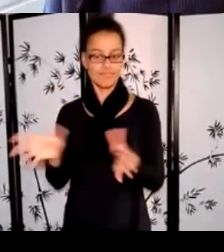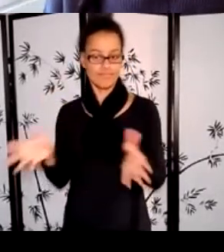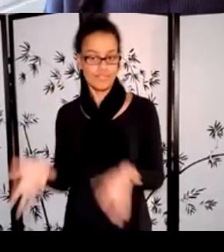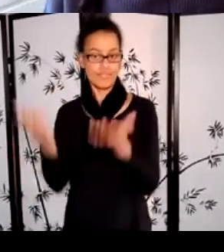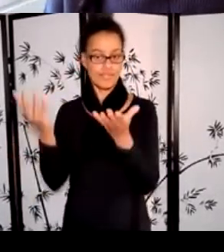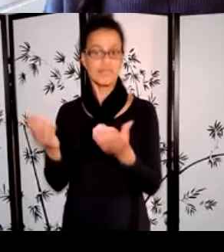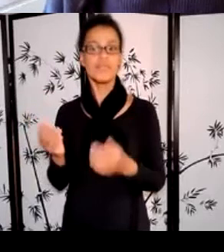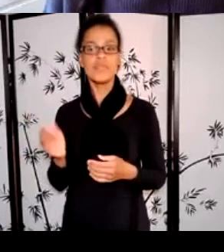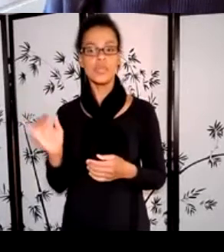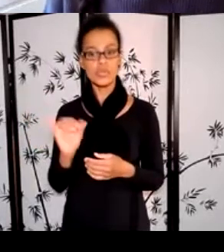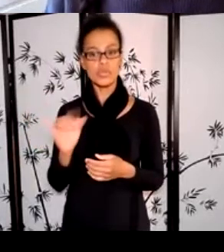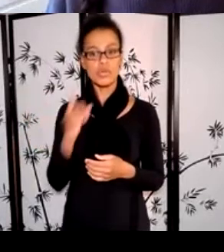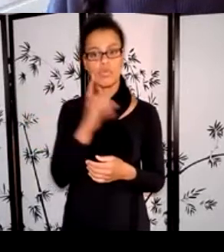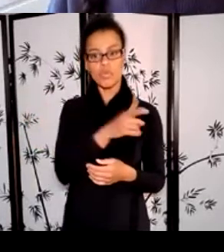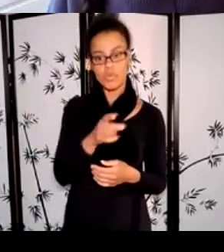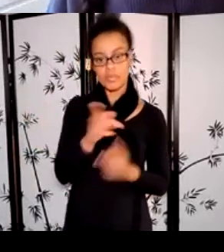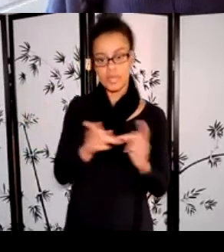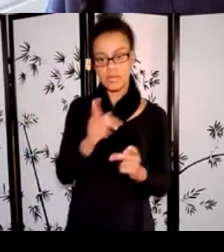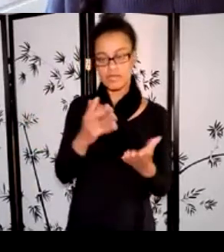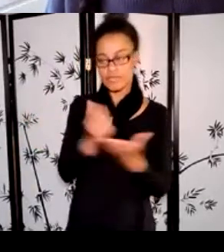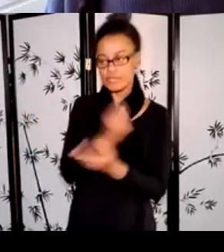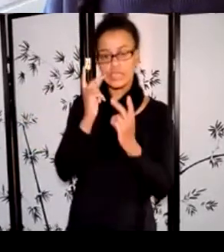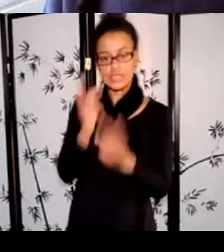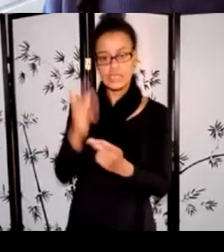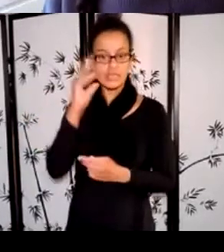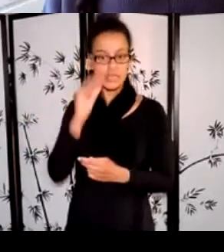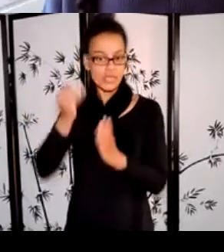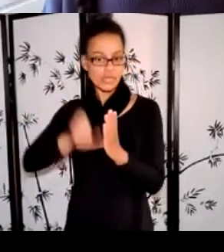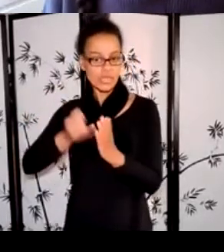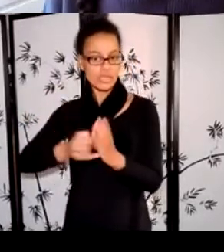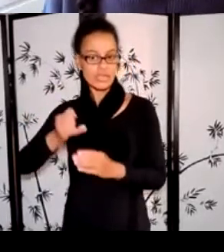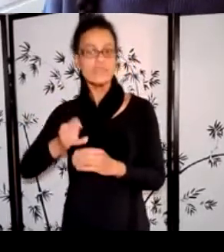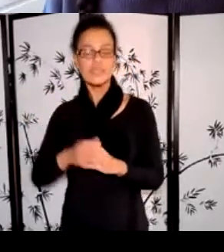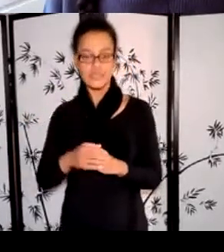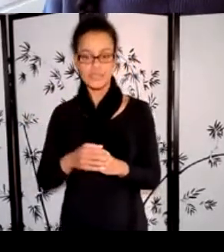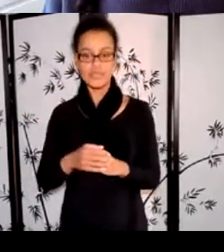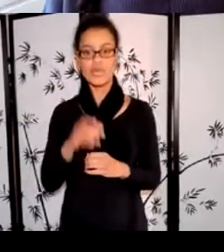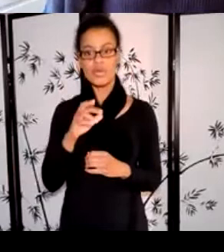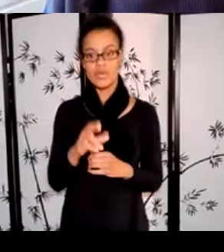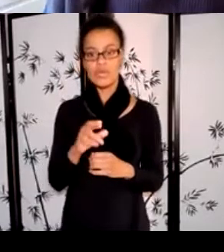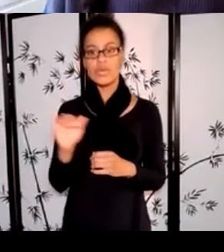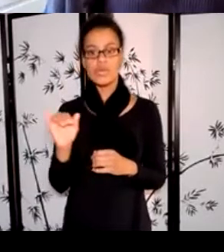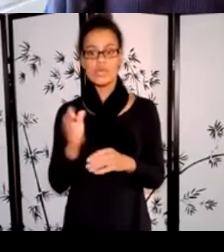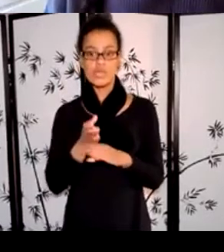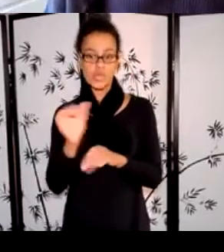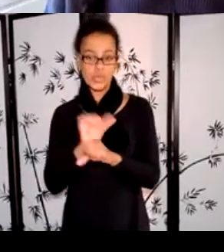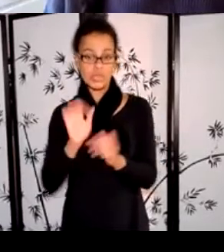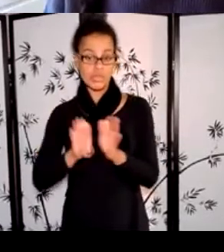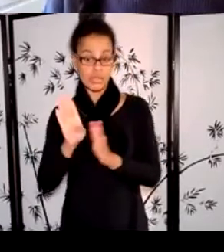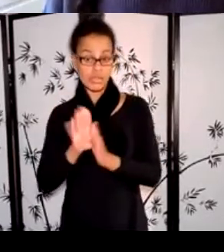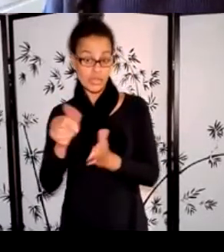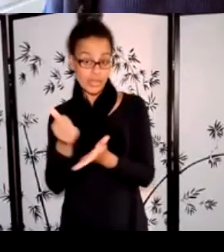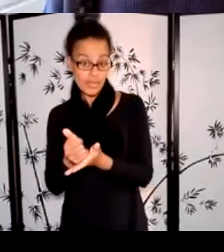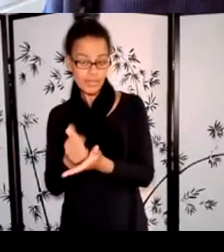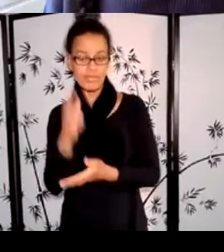experiences. Projects that support individual artistic and career development, including creation, professional development,